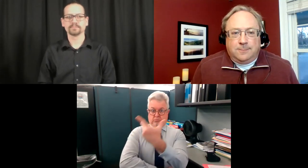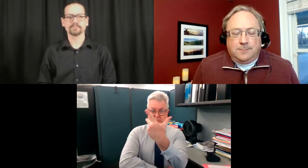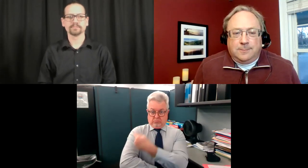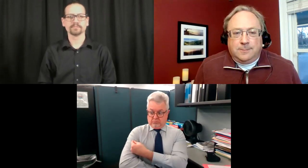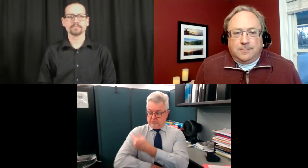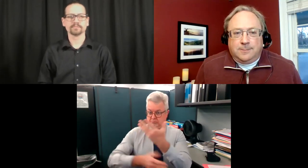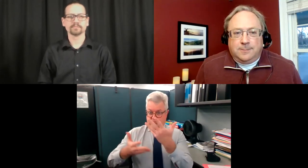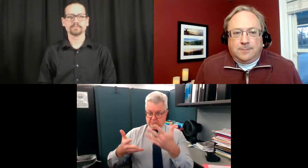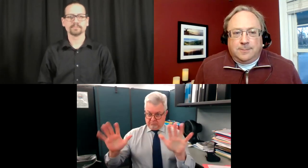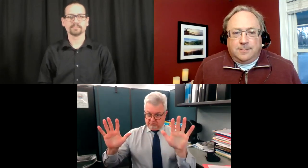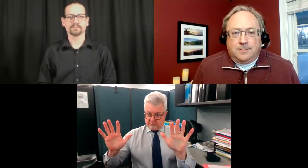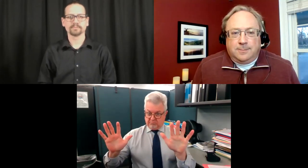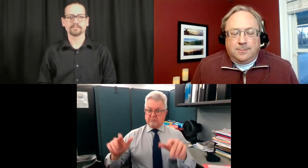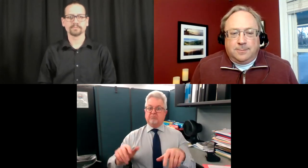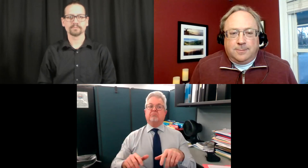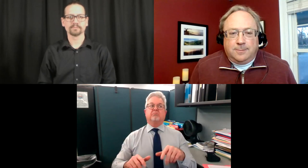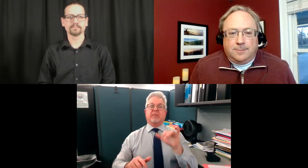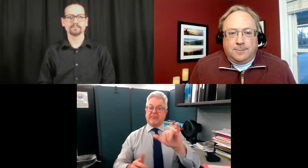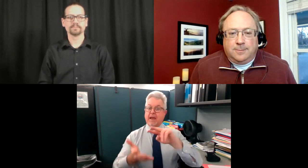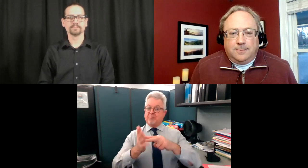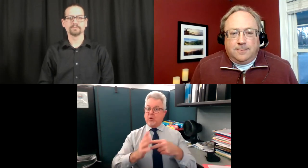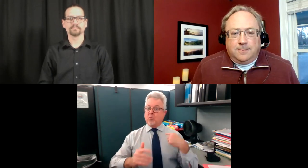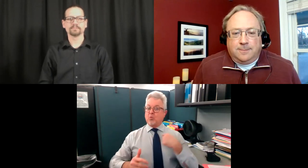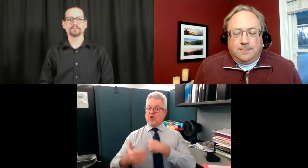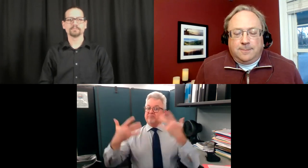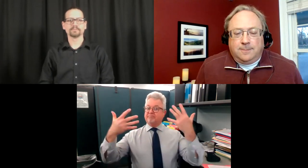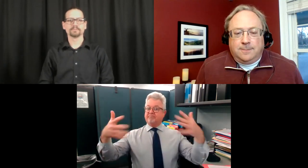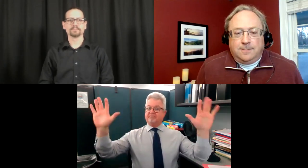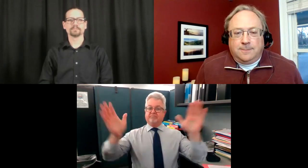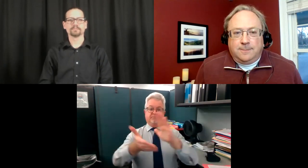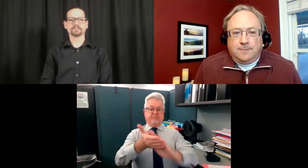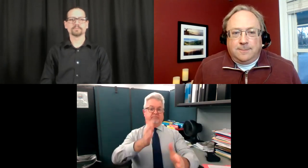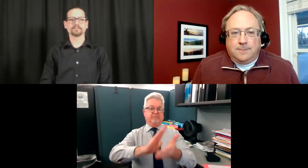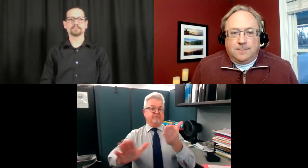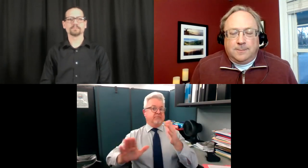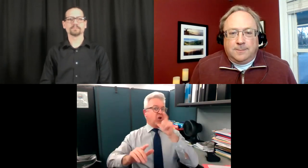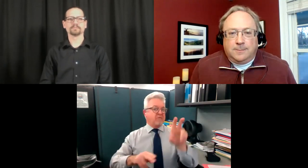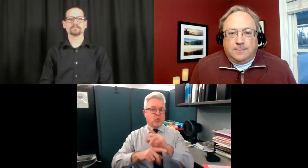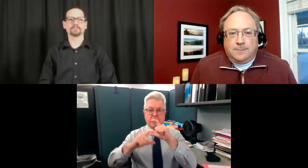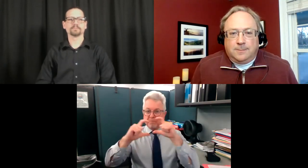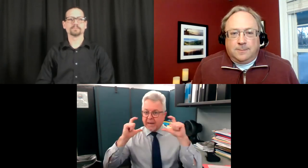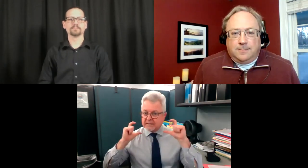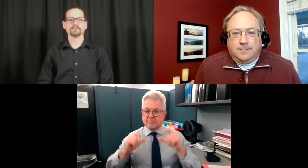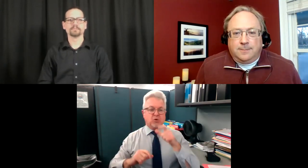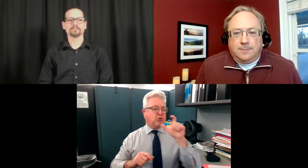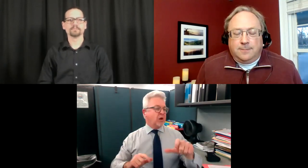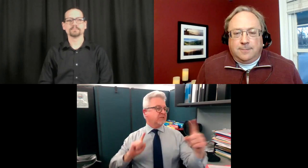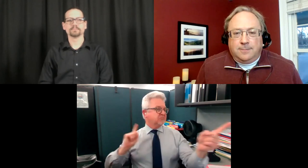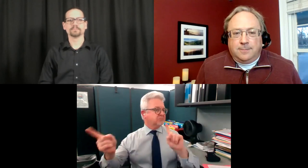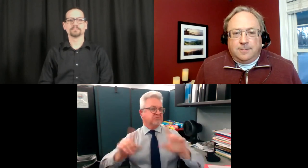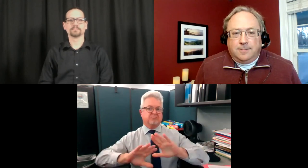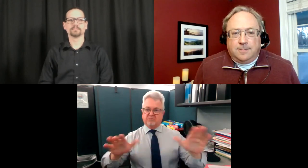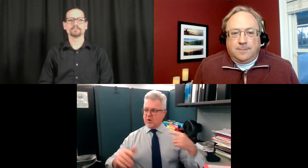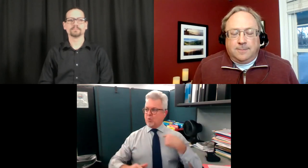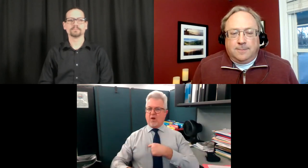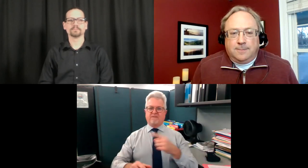When you've gotten the two shots of Pfizer or Moderna, does that mean we don't